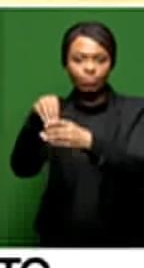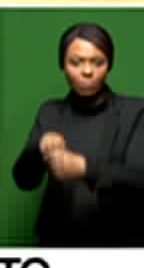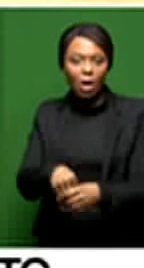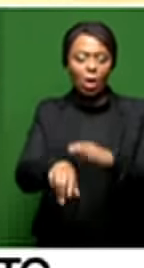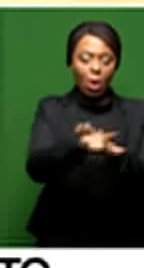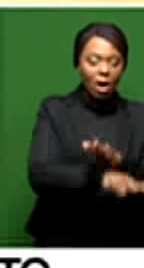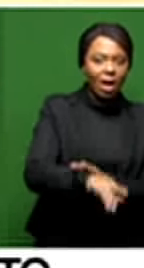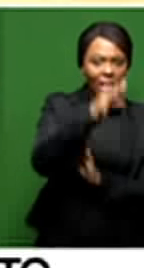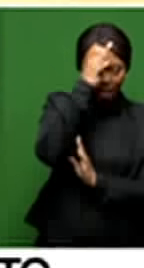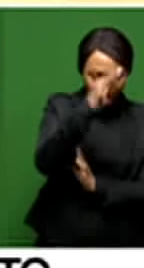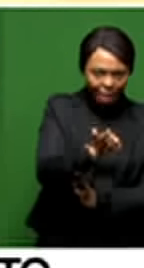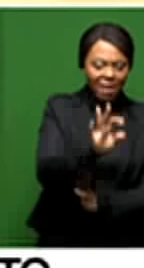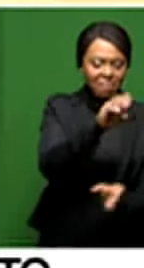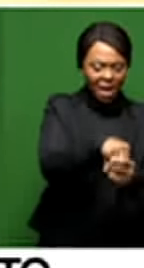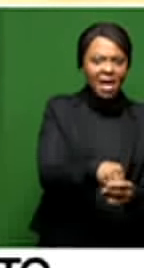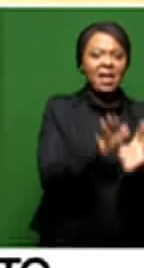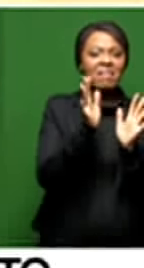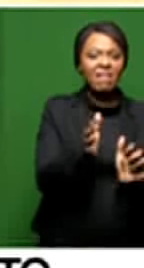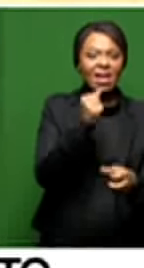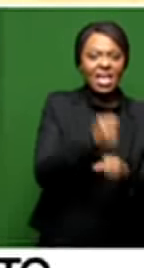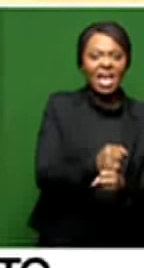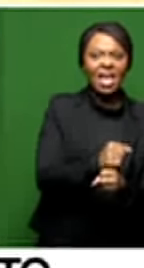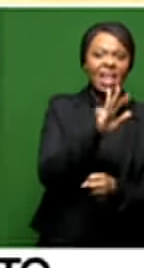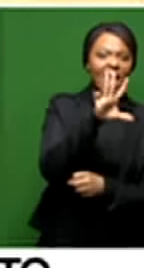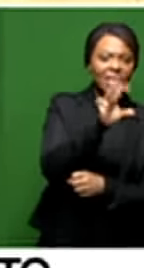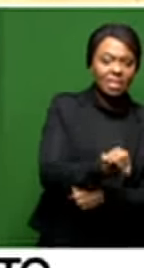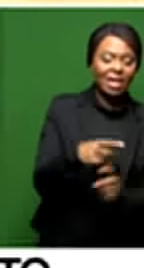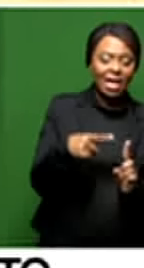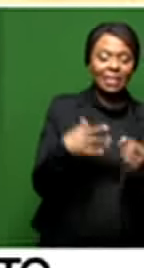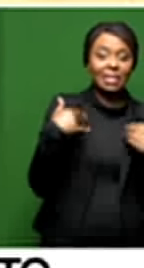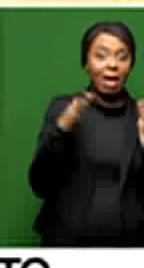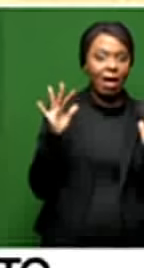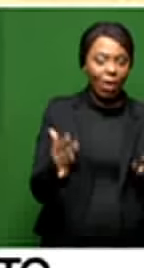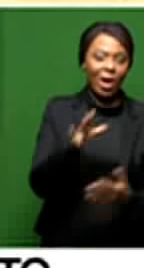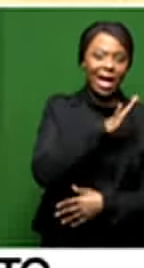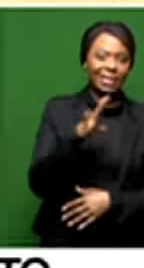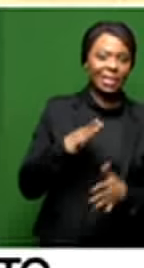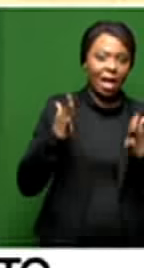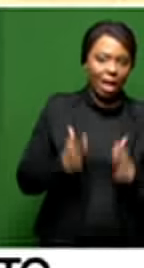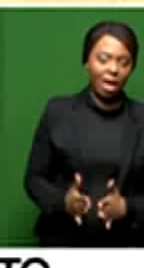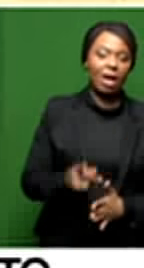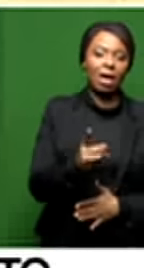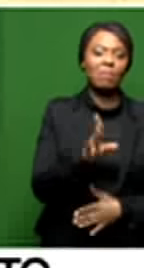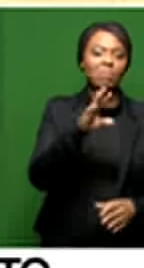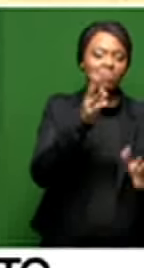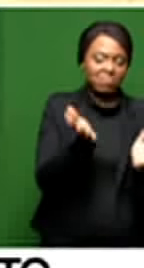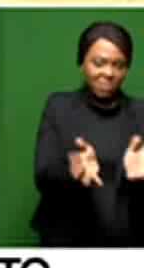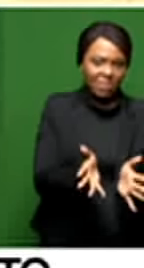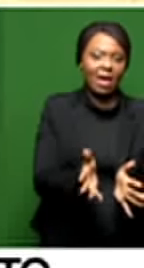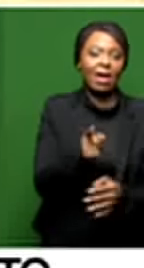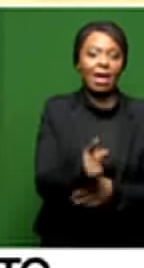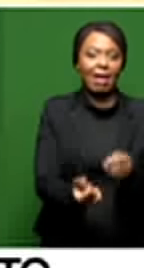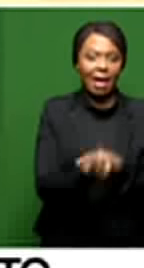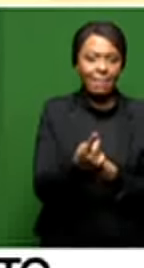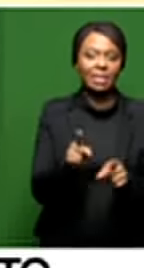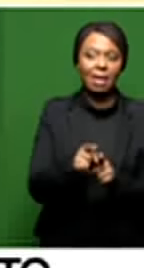government in the early 90s. She started off as a councillor and making her way. And she served in many positions as a